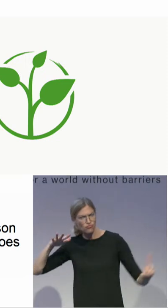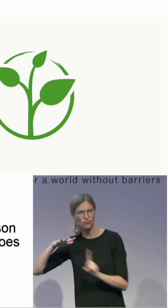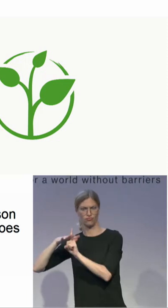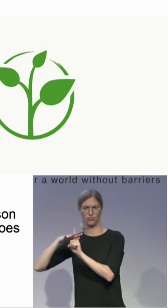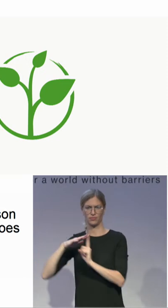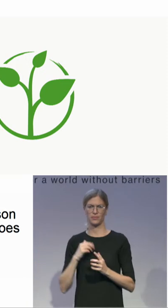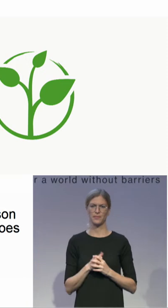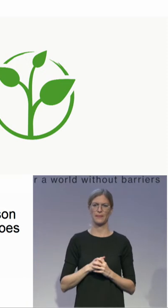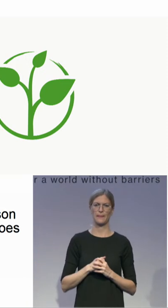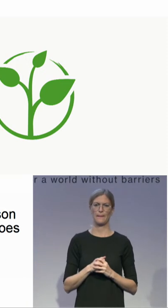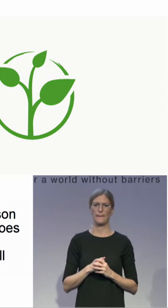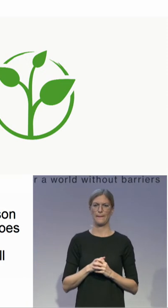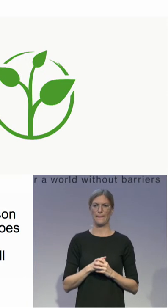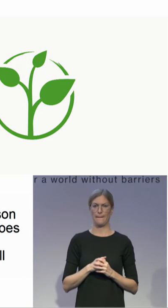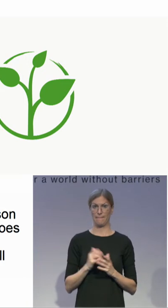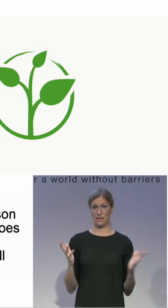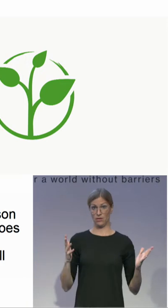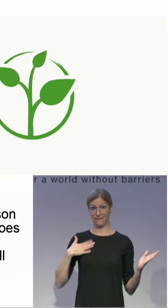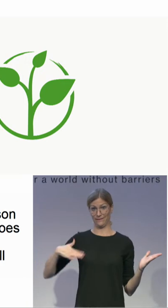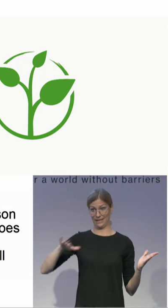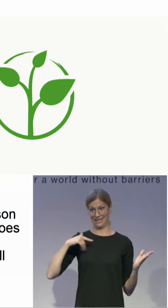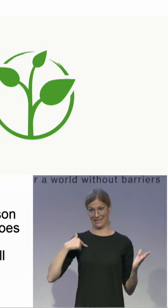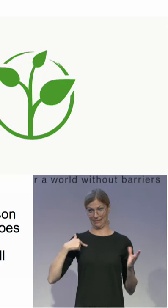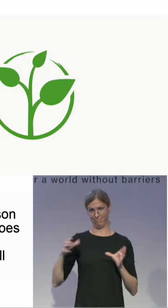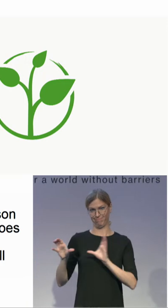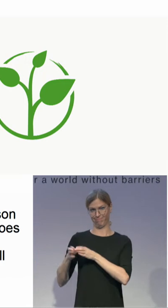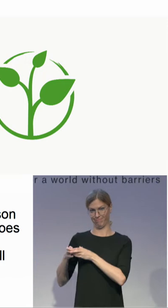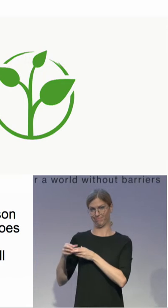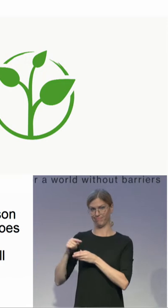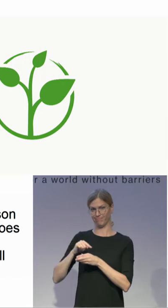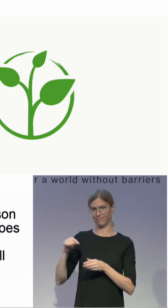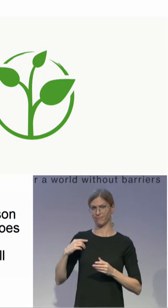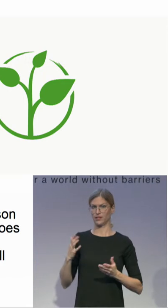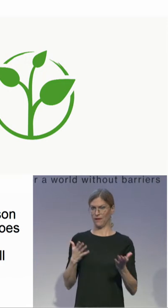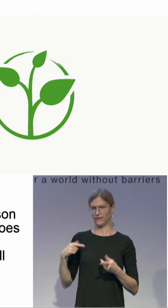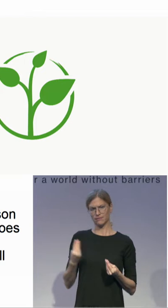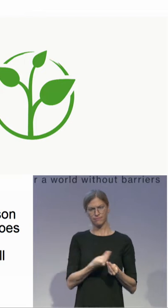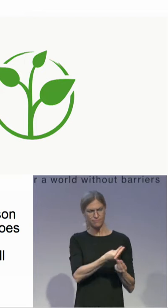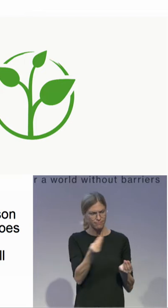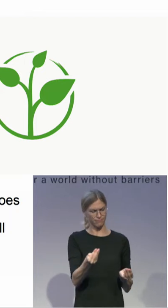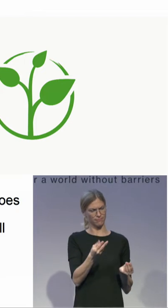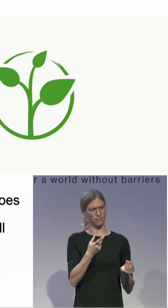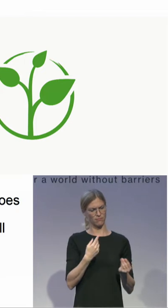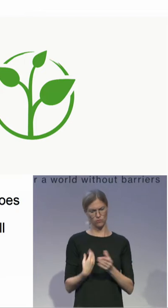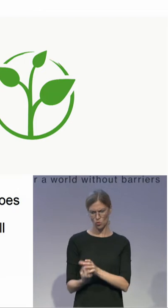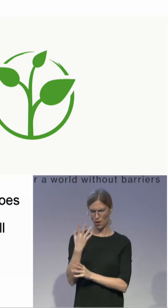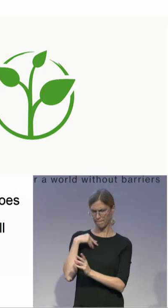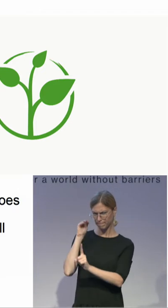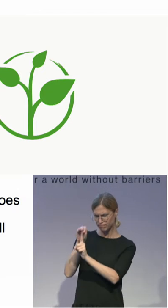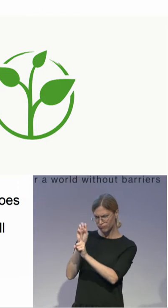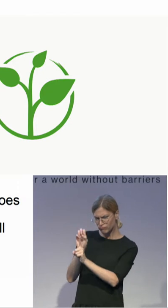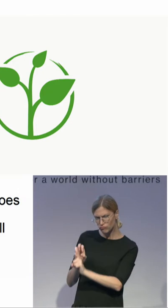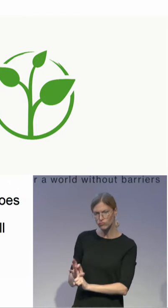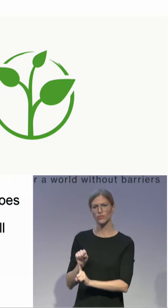providers are being educated. And your goal is to have by 2021, to have a